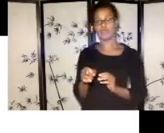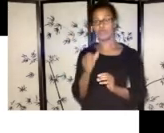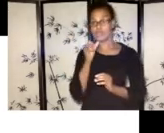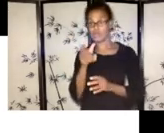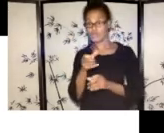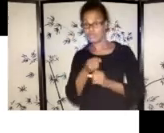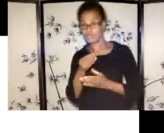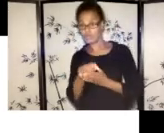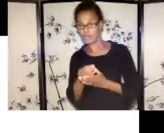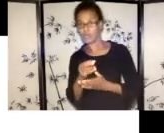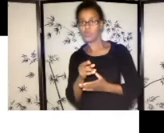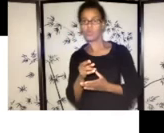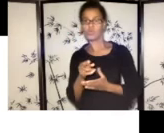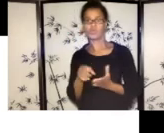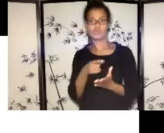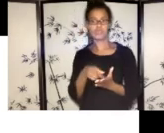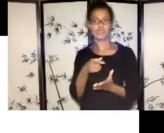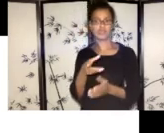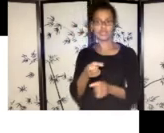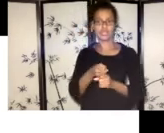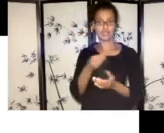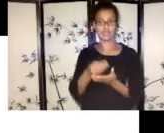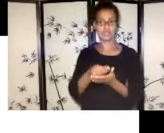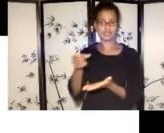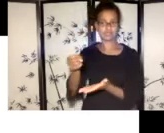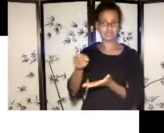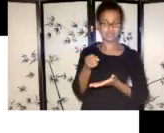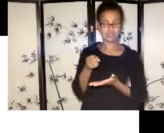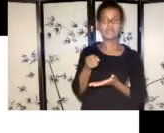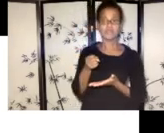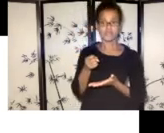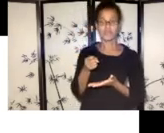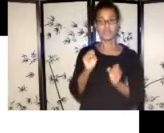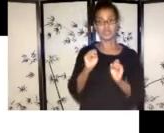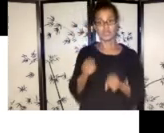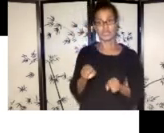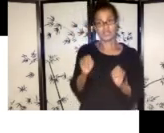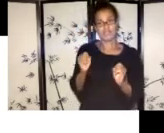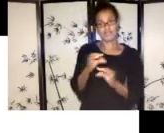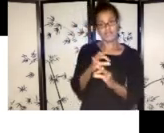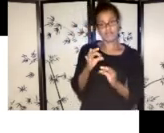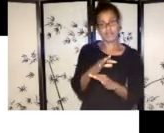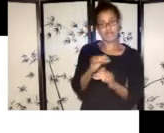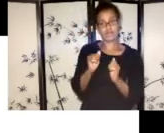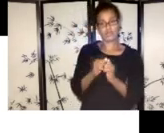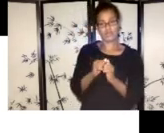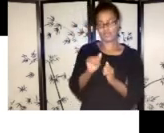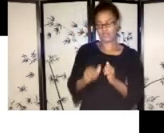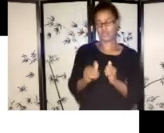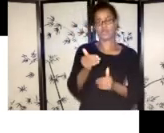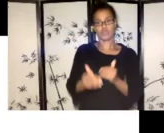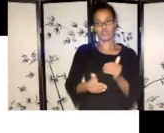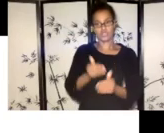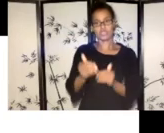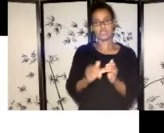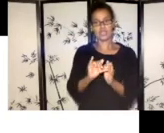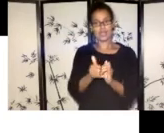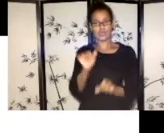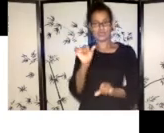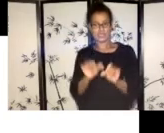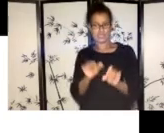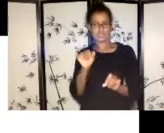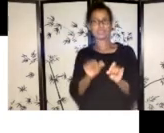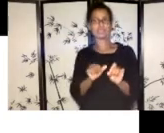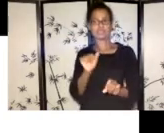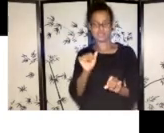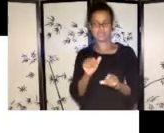at times provide feedback from the assessment process. So keep in mind that, you know, your